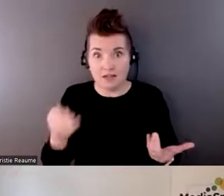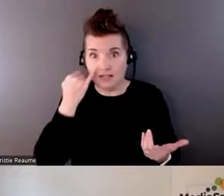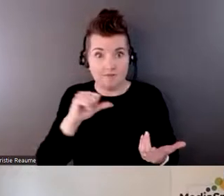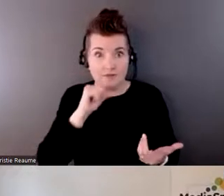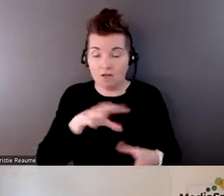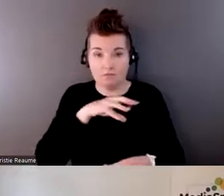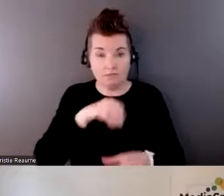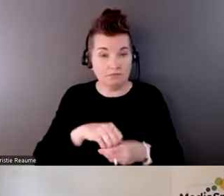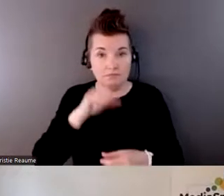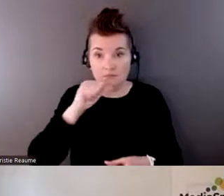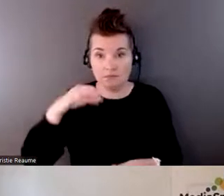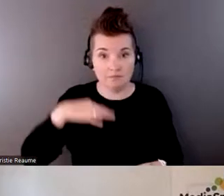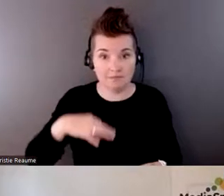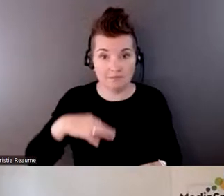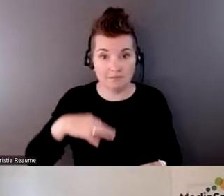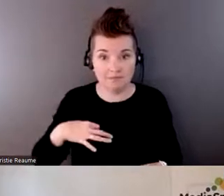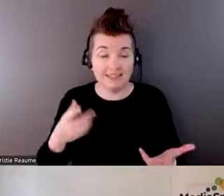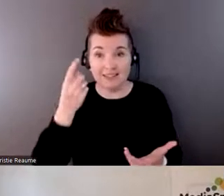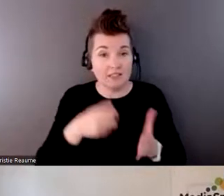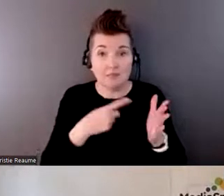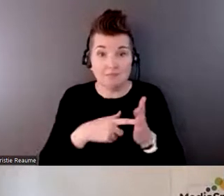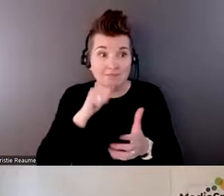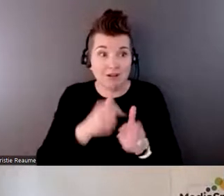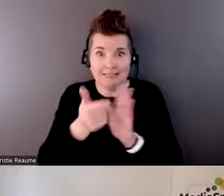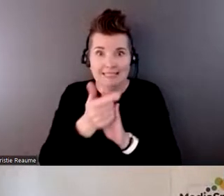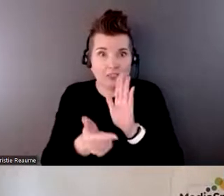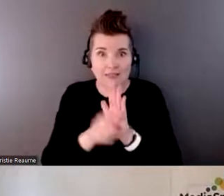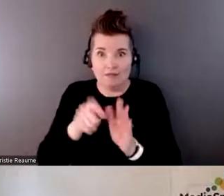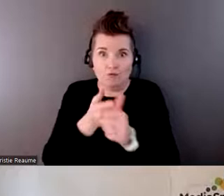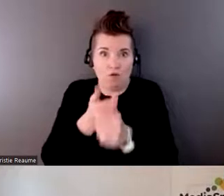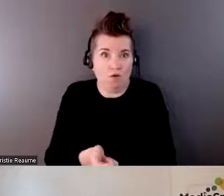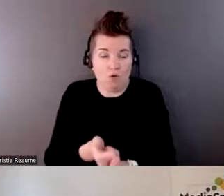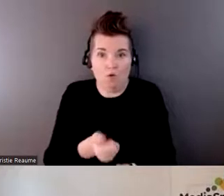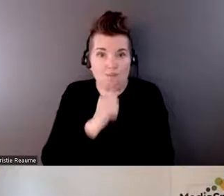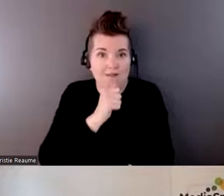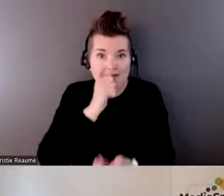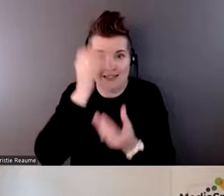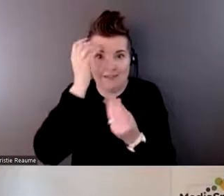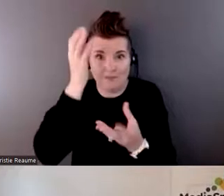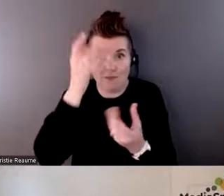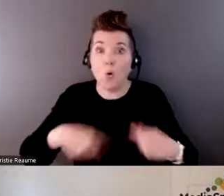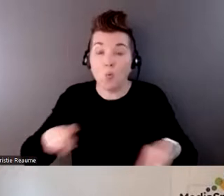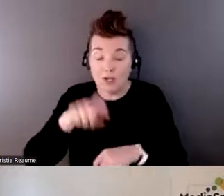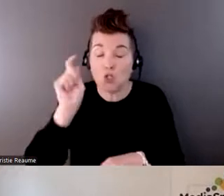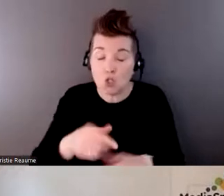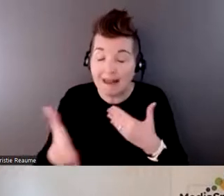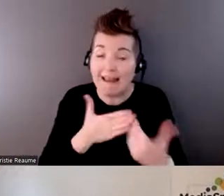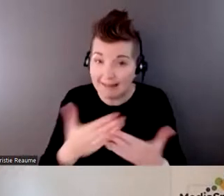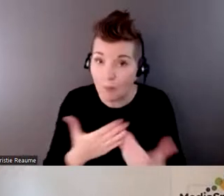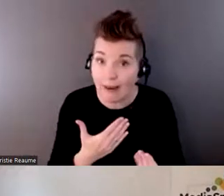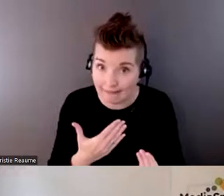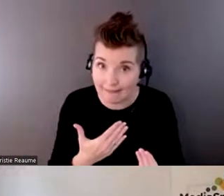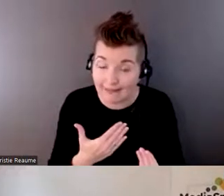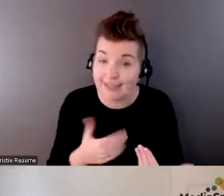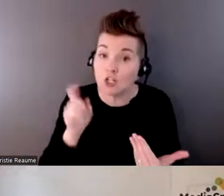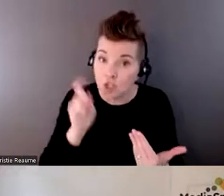compelled legally to comply with some of the privacy legislation, we should be complying with it anyway, just in terms of best